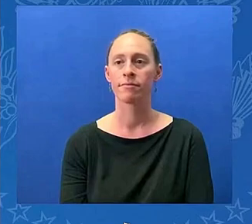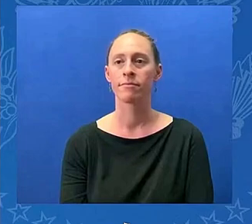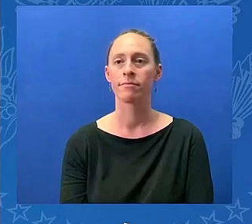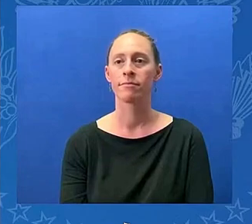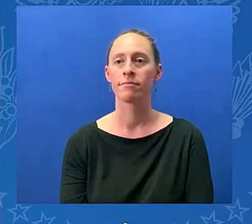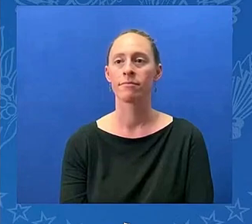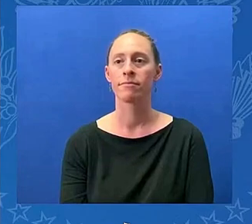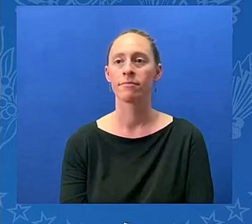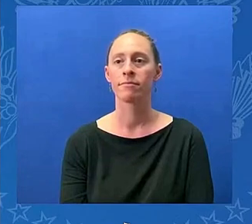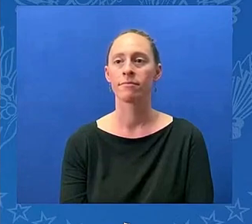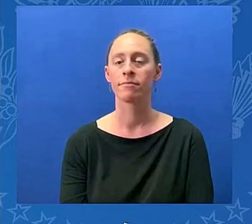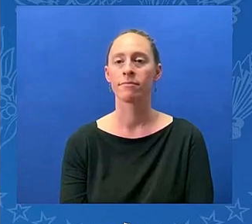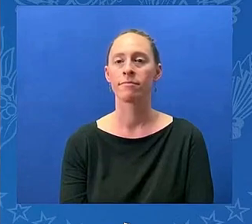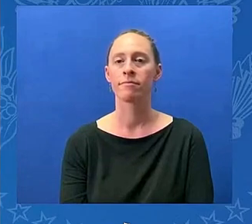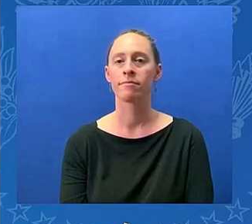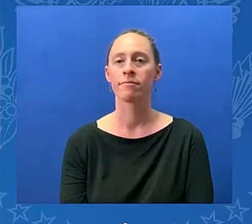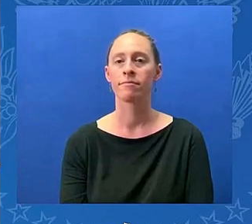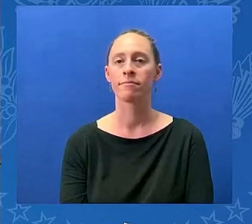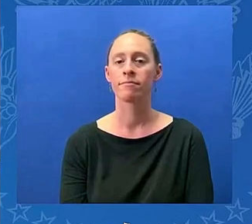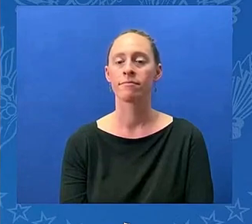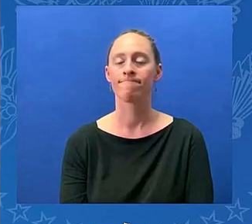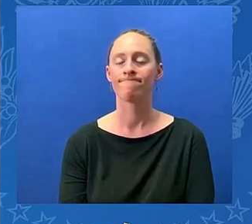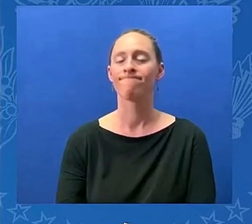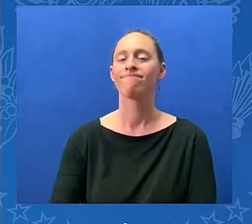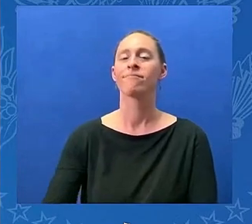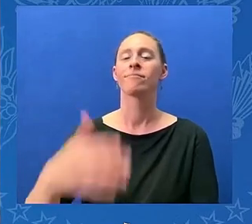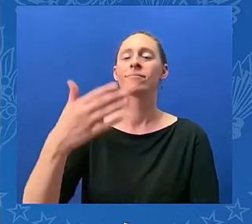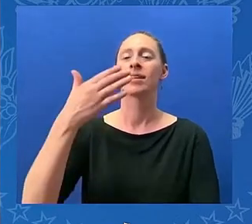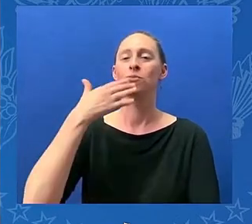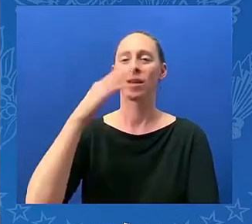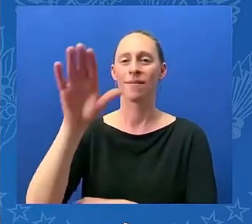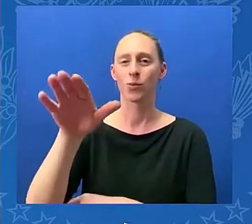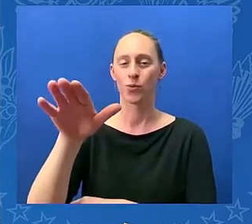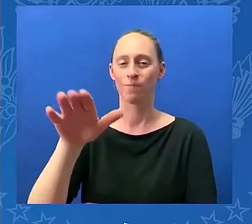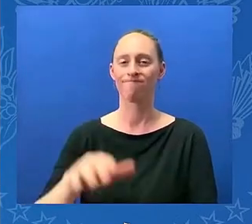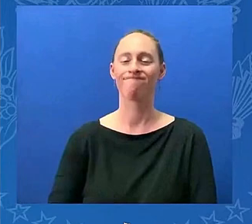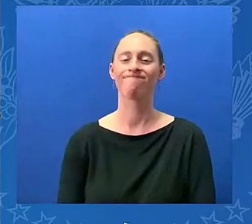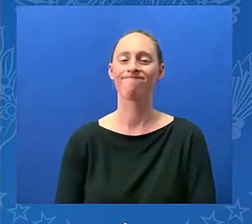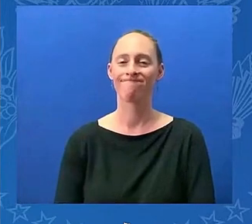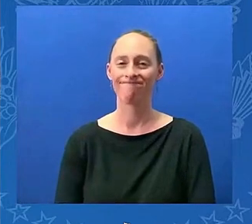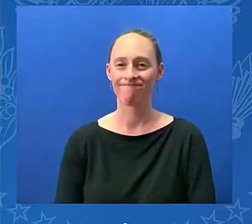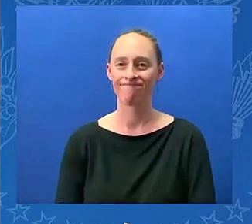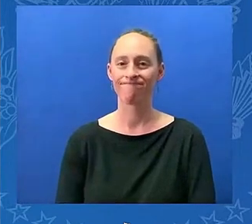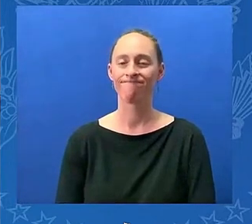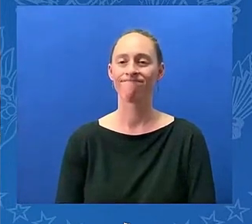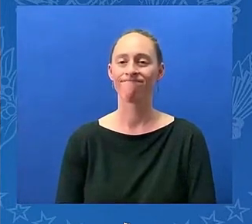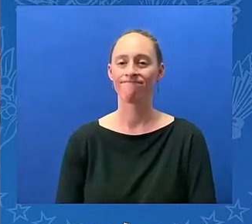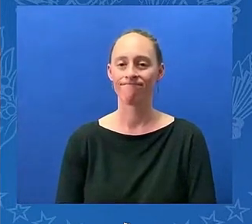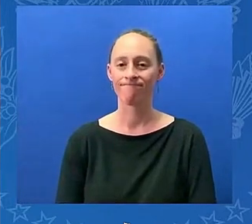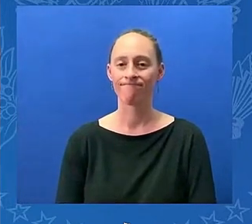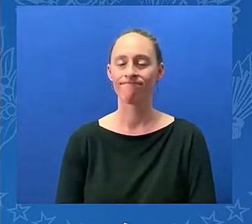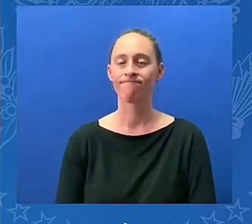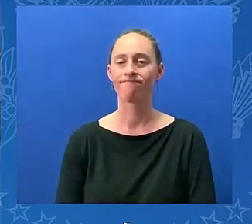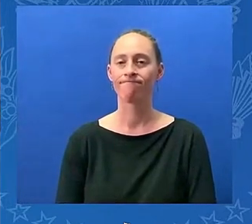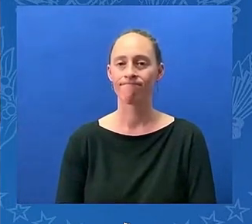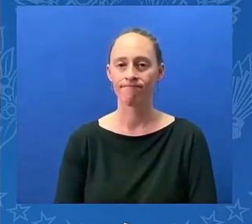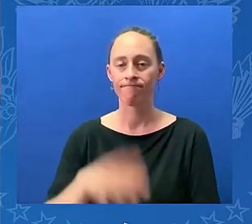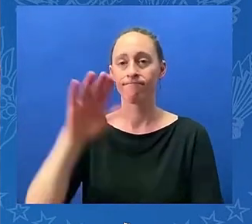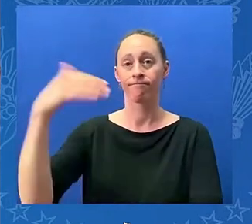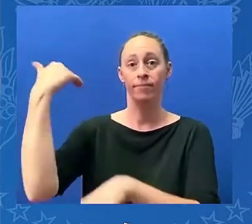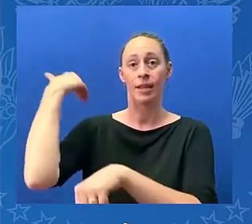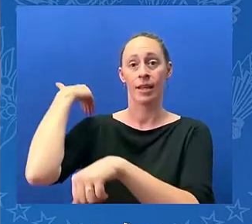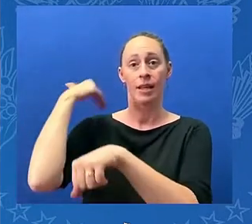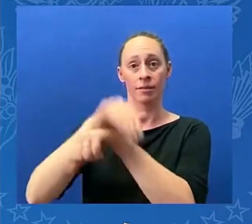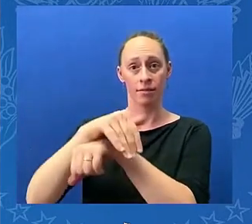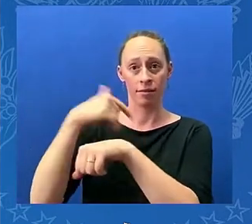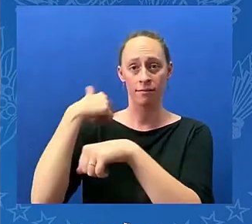Good afternoon, last night I spoke with Donald Trump. I'm